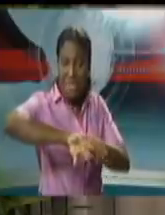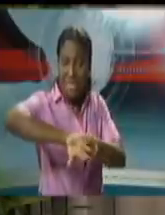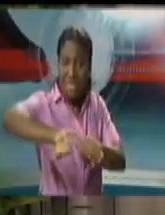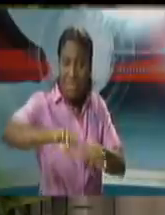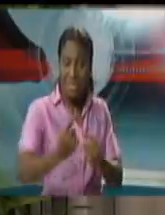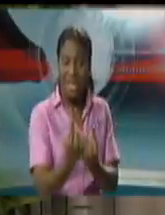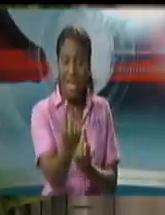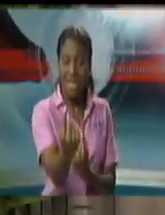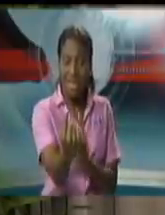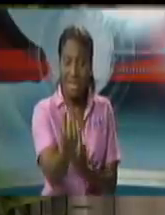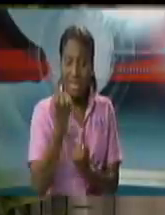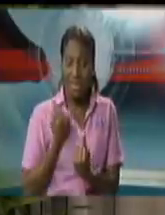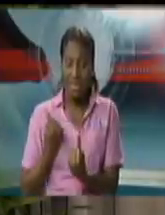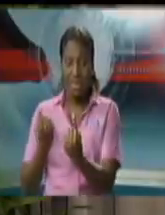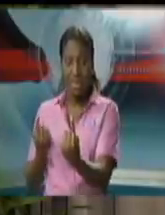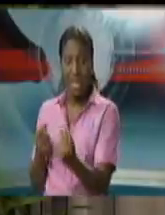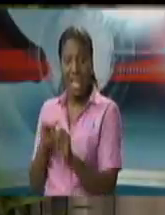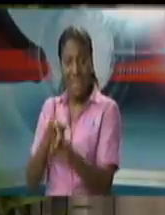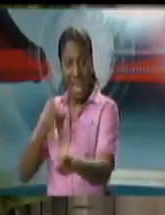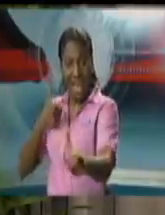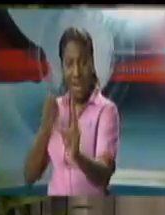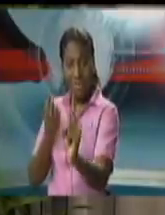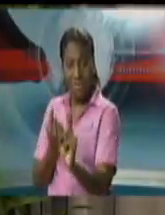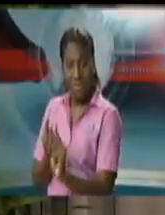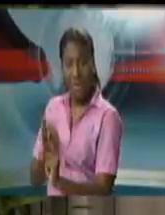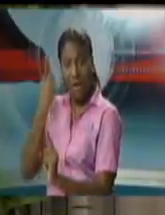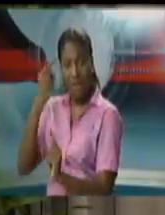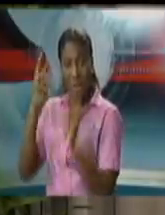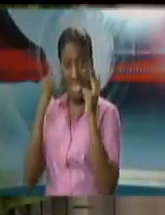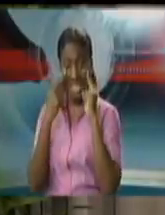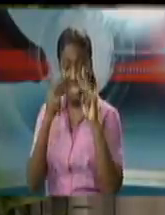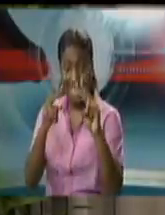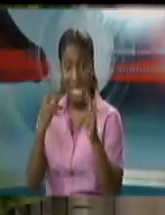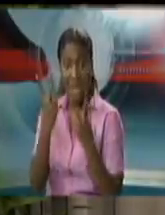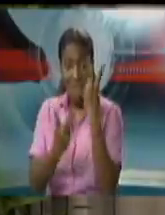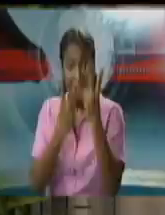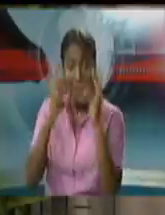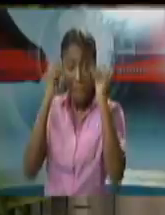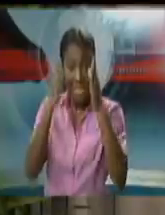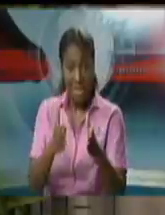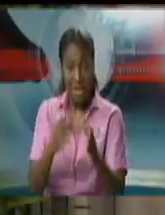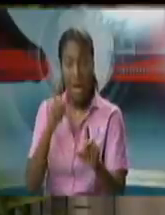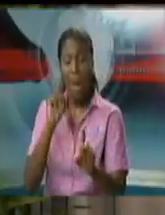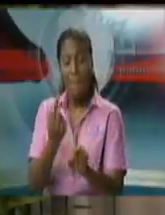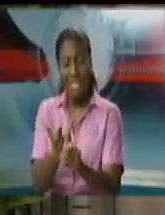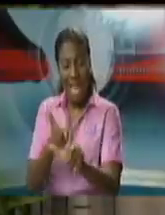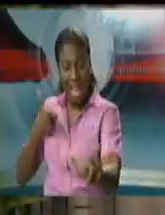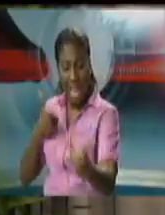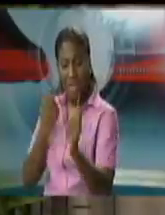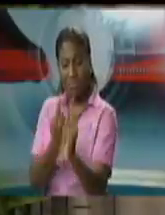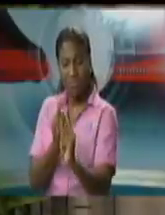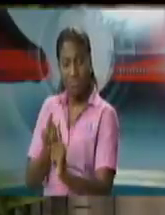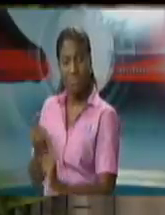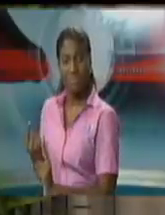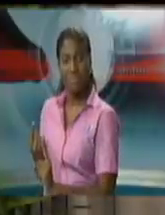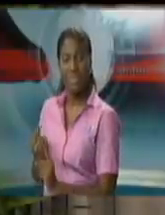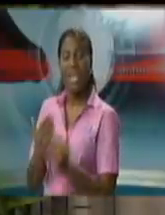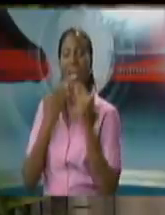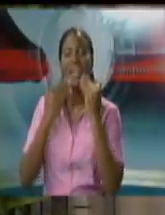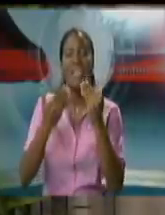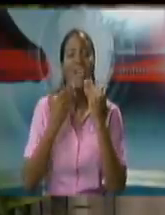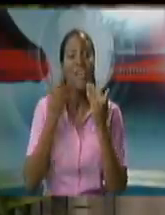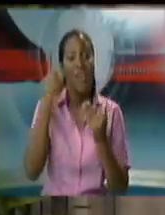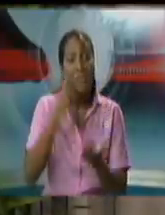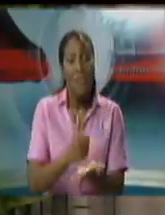pleased that of the 38,000 applications for government relief for the pandemic relief that has come about there